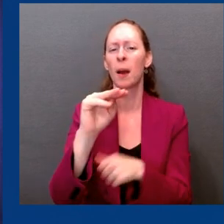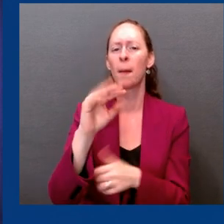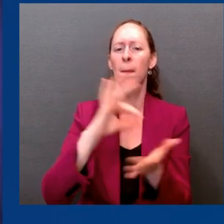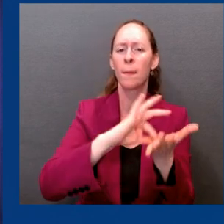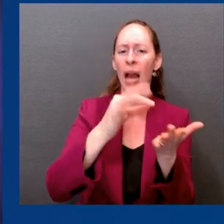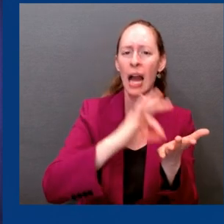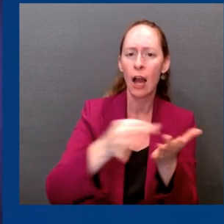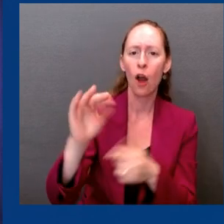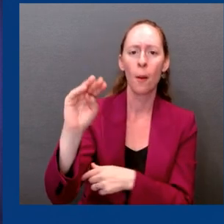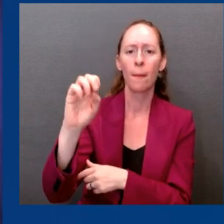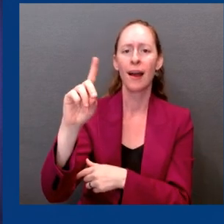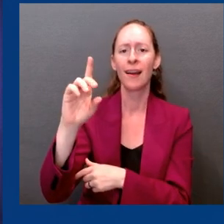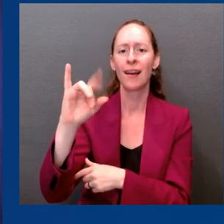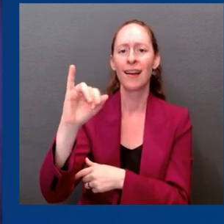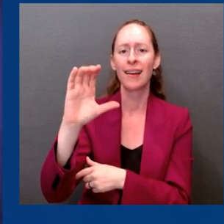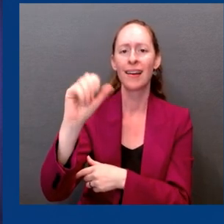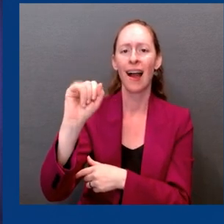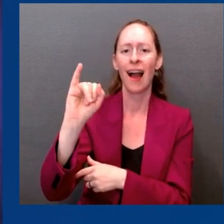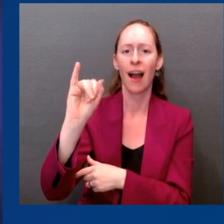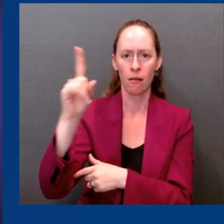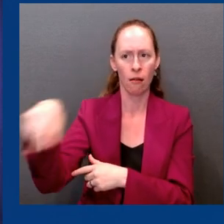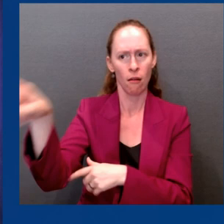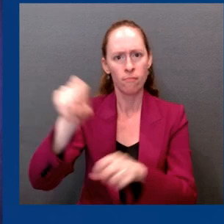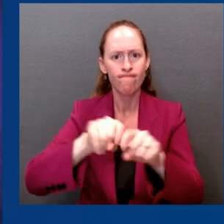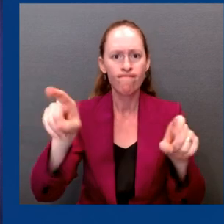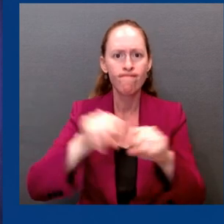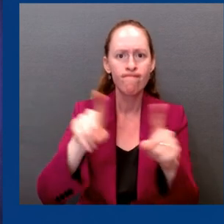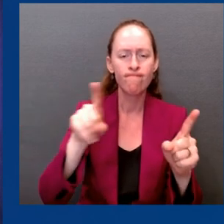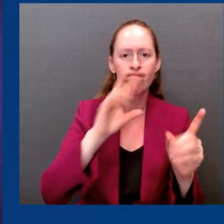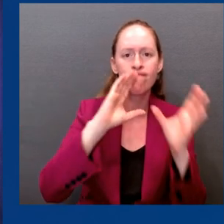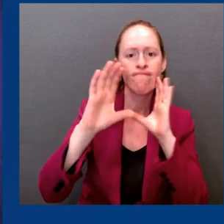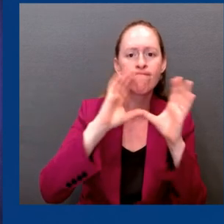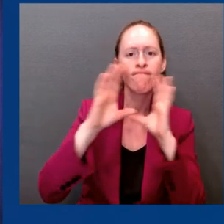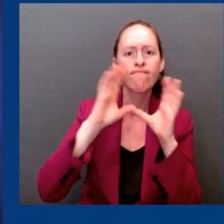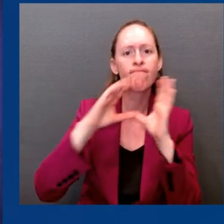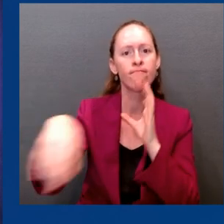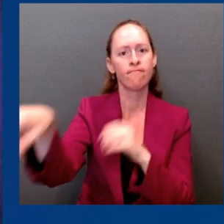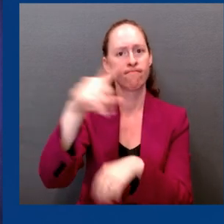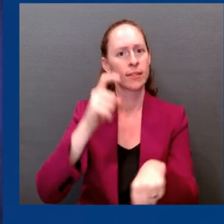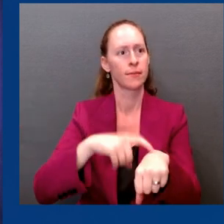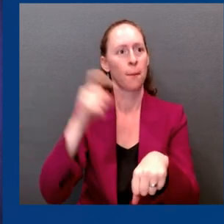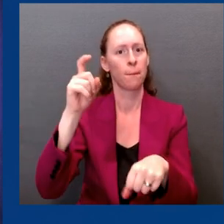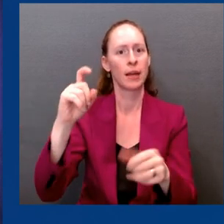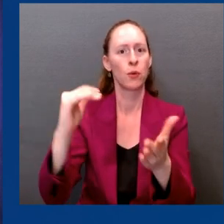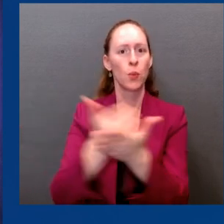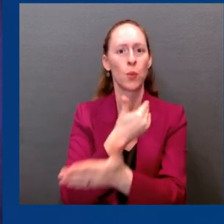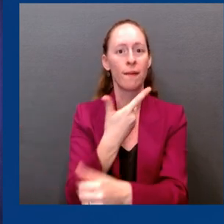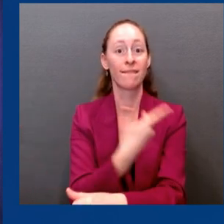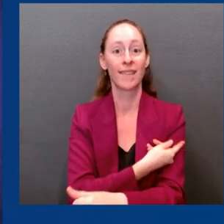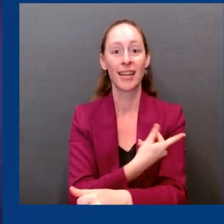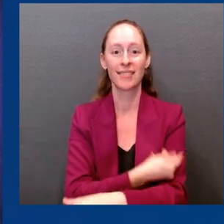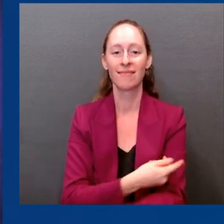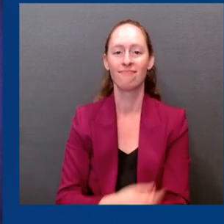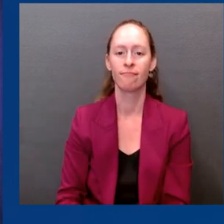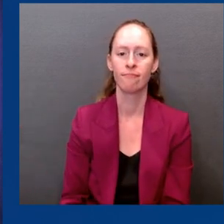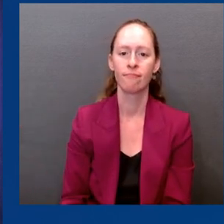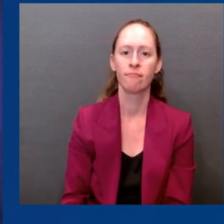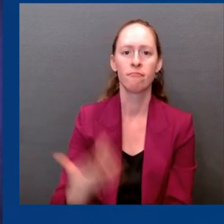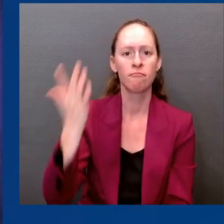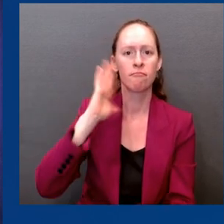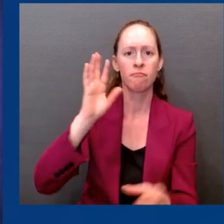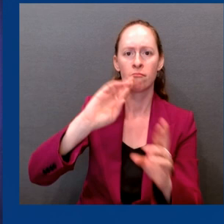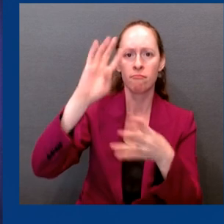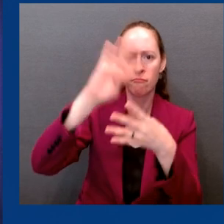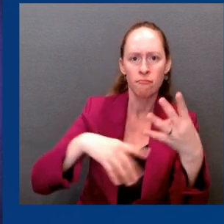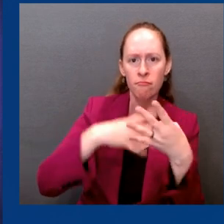on these updated vaccines, including when and how to get them. And we're engaging trusted partners and messengers to help